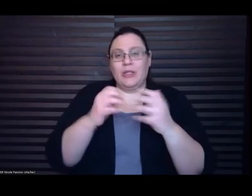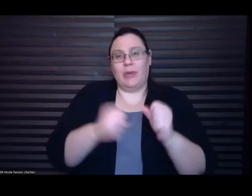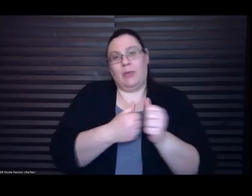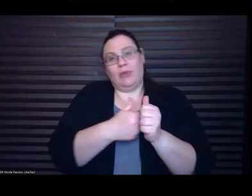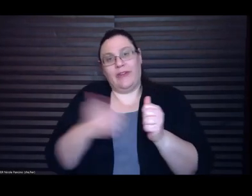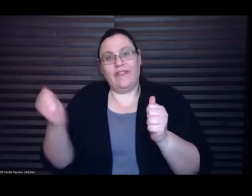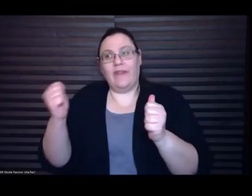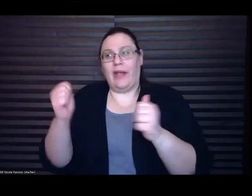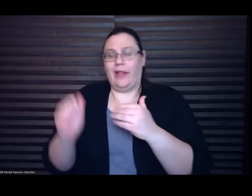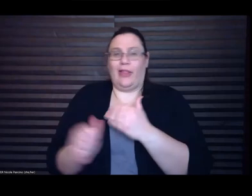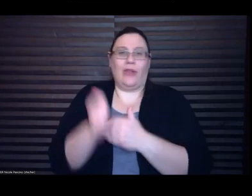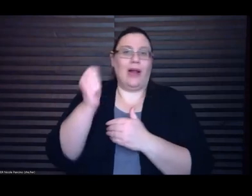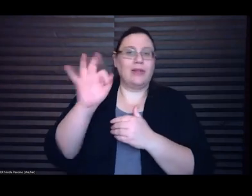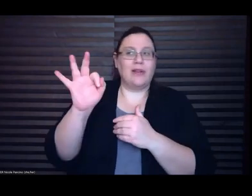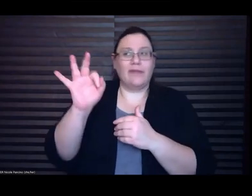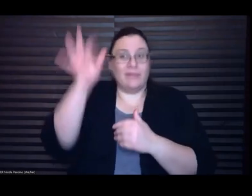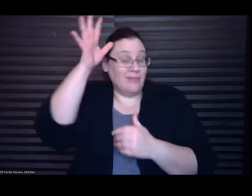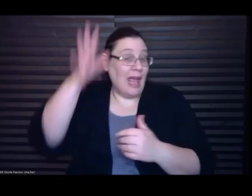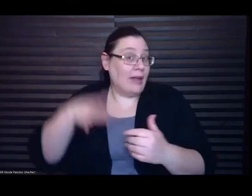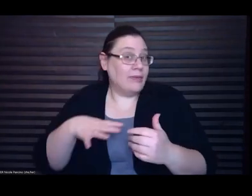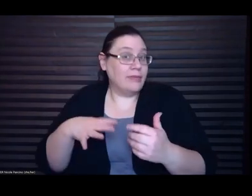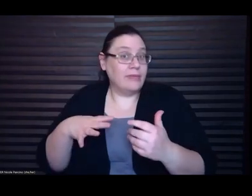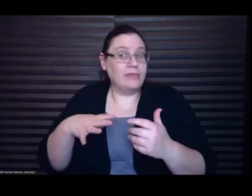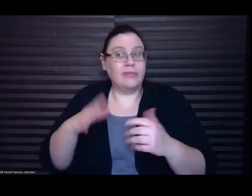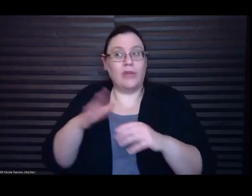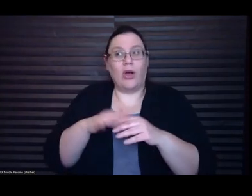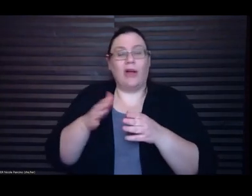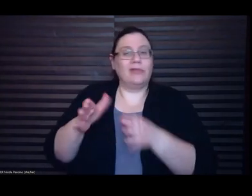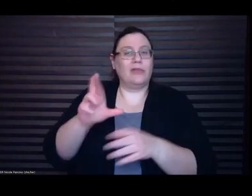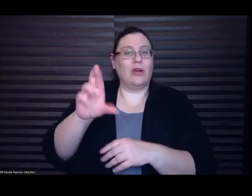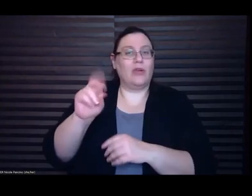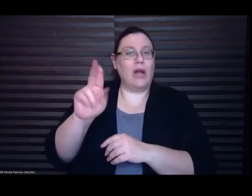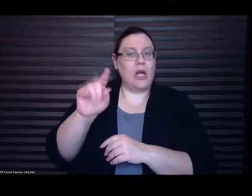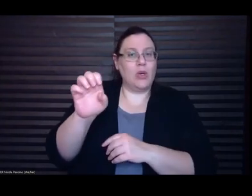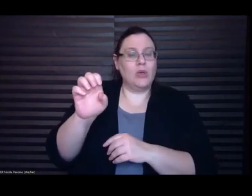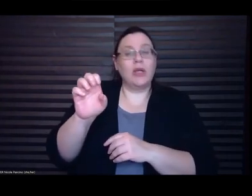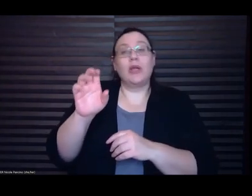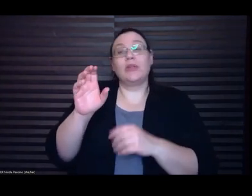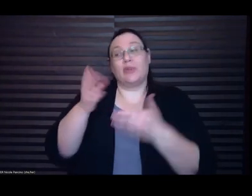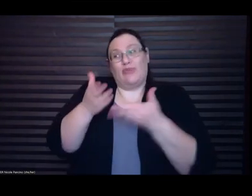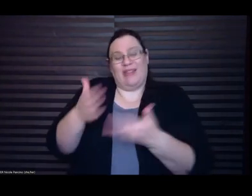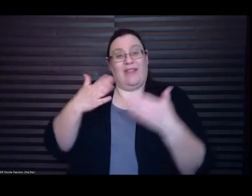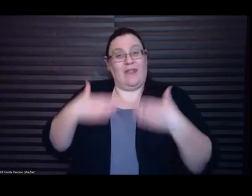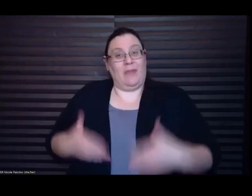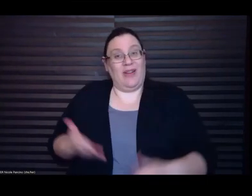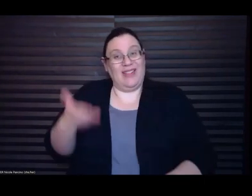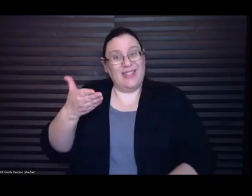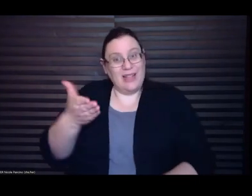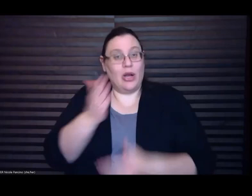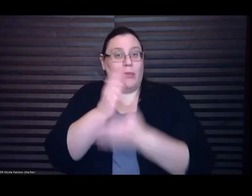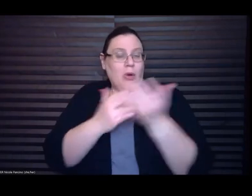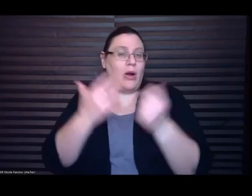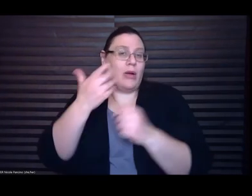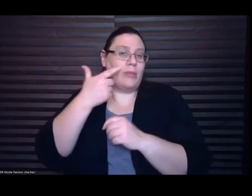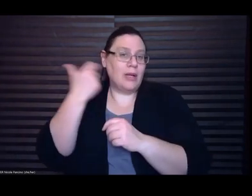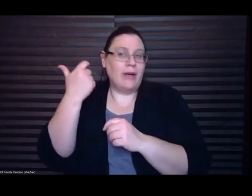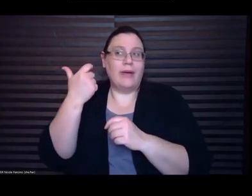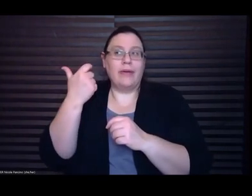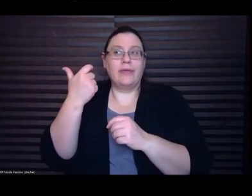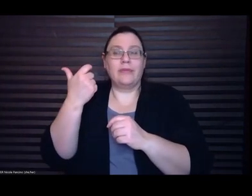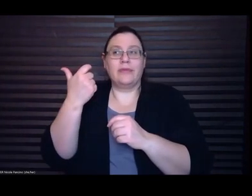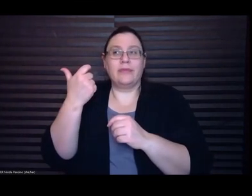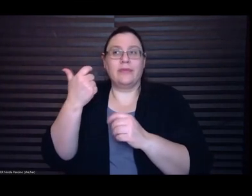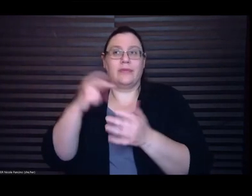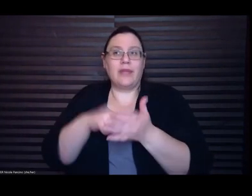So the presence of the body is there partly because it is, I mean, it's present, it's present for her and it's present for us constantly